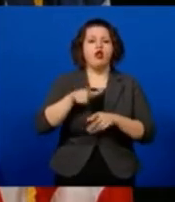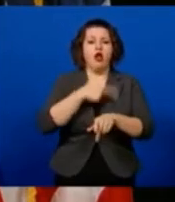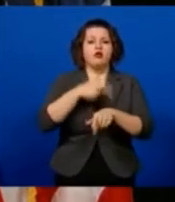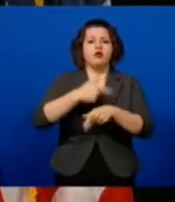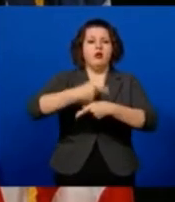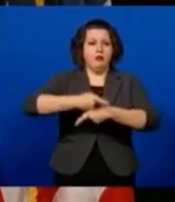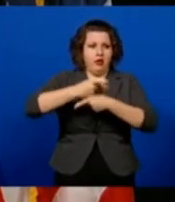Rod Boshart, last question.